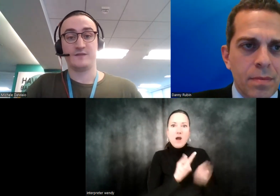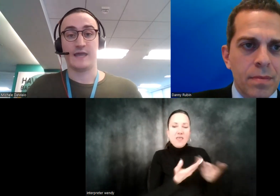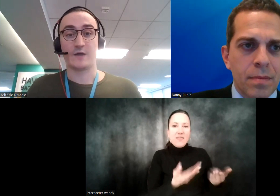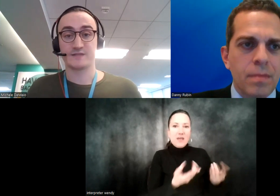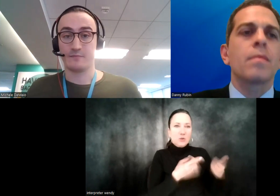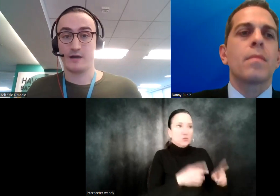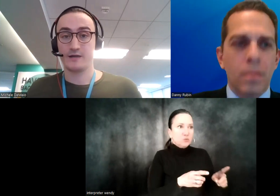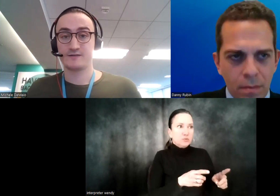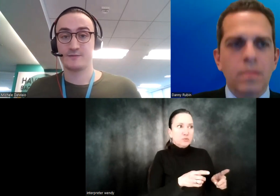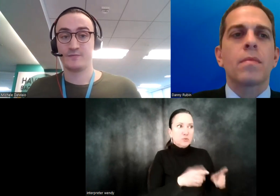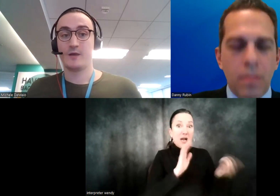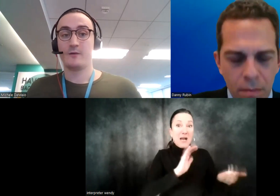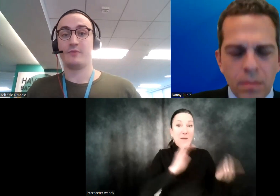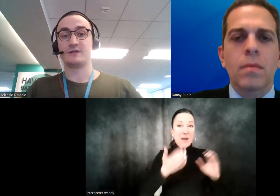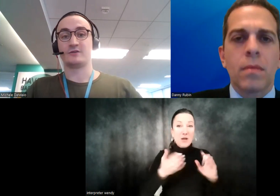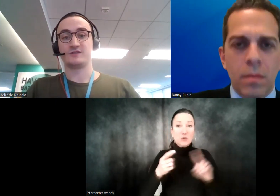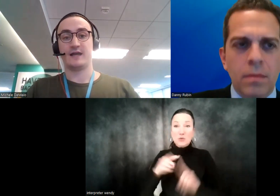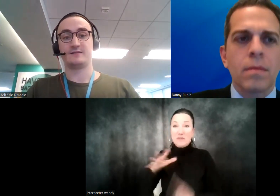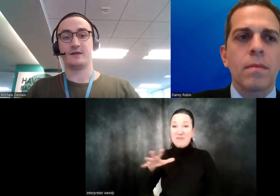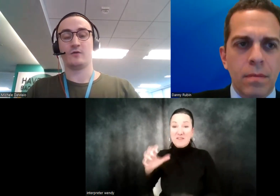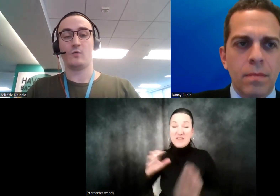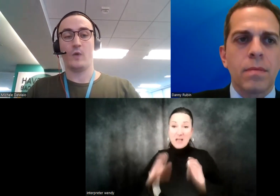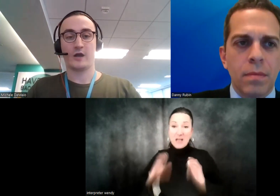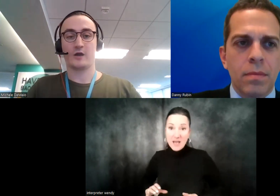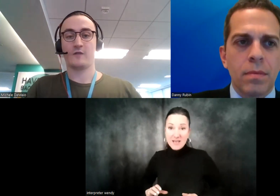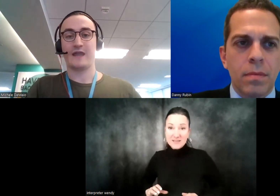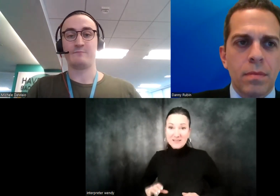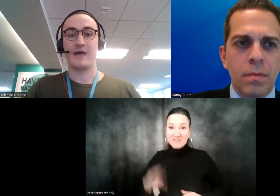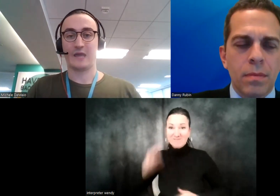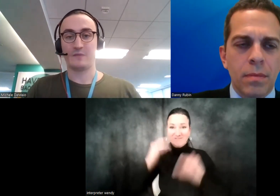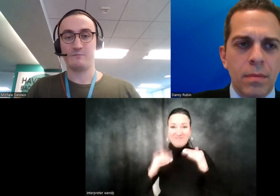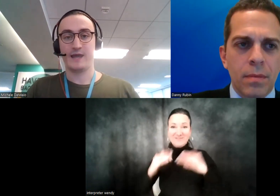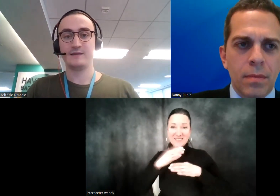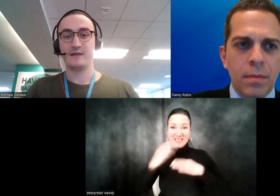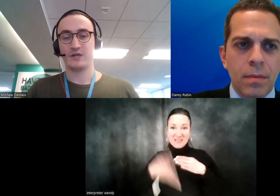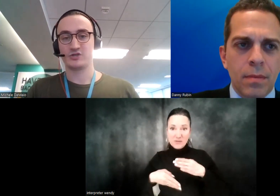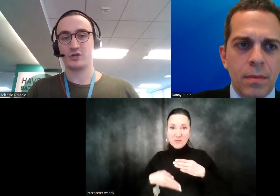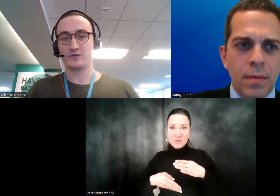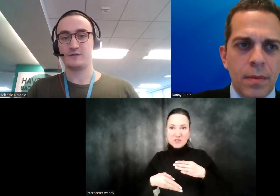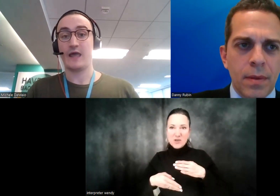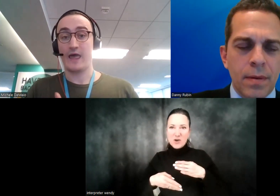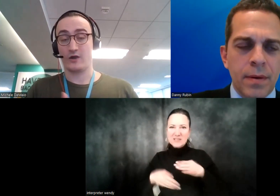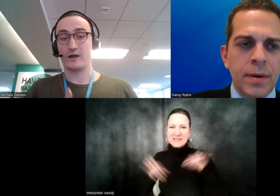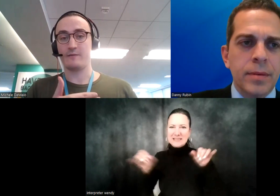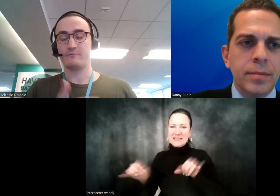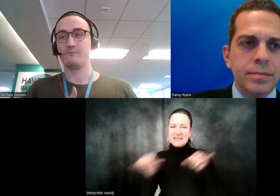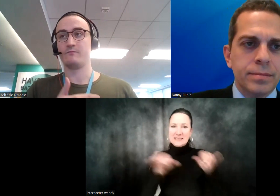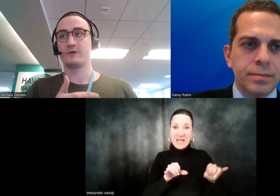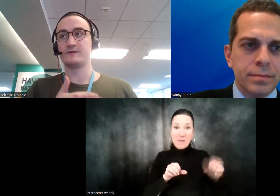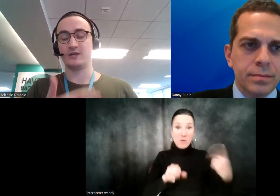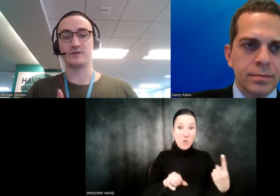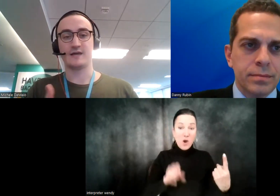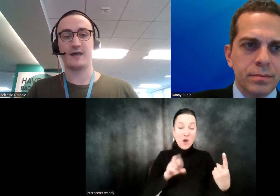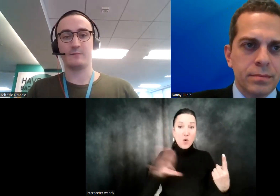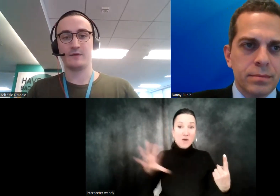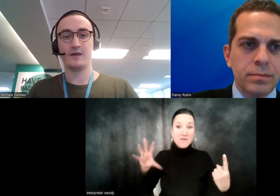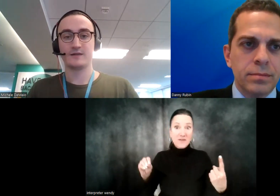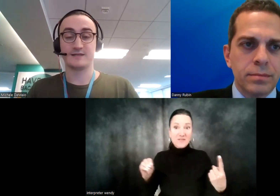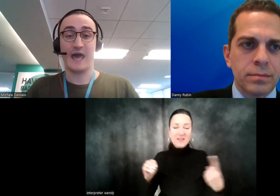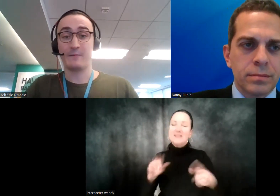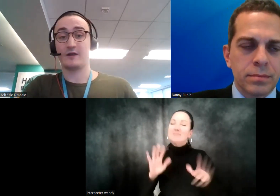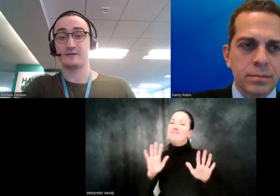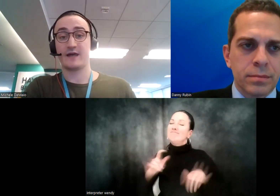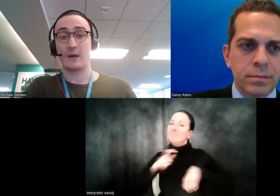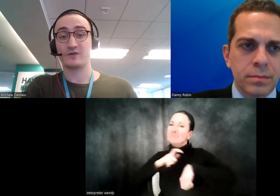with 50 accounts combined. But it's understanding where that impact can be made and making sure you're taking your time